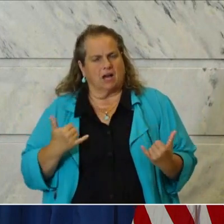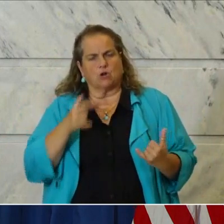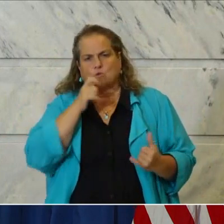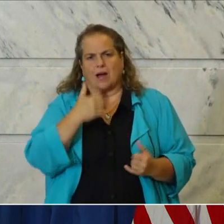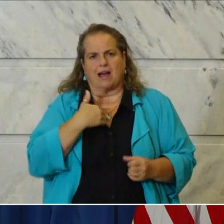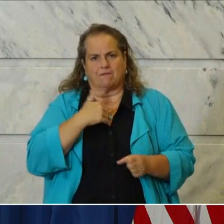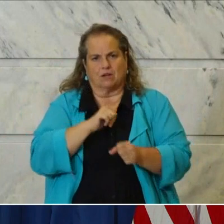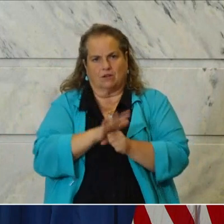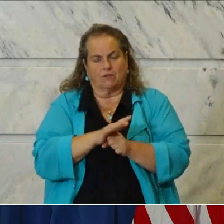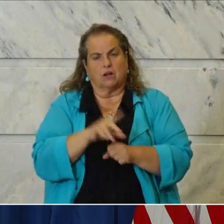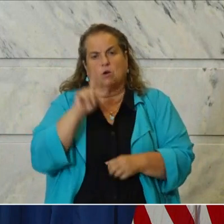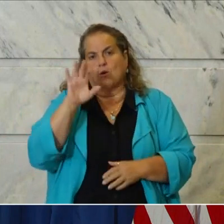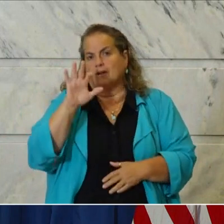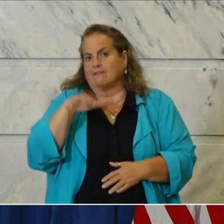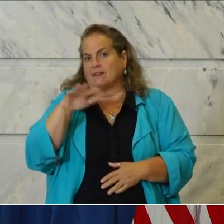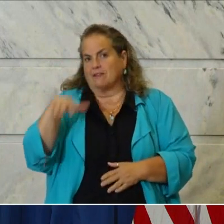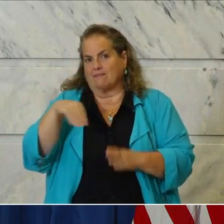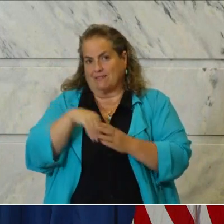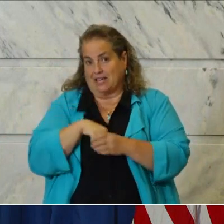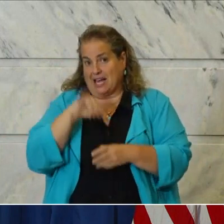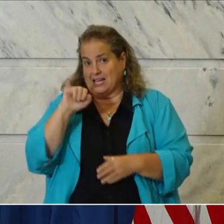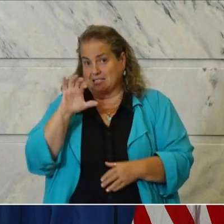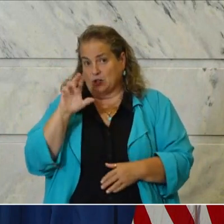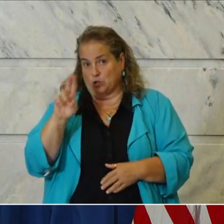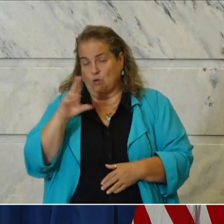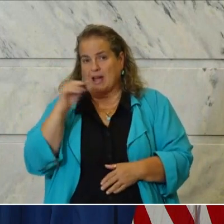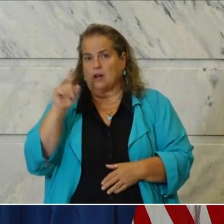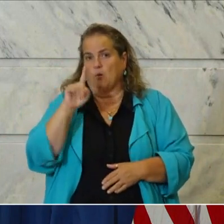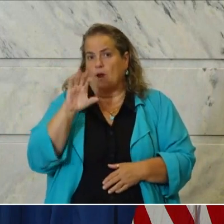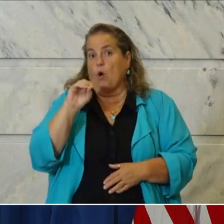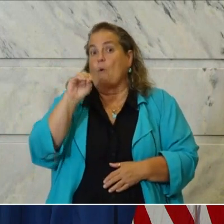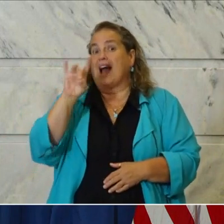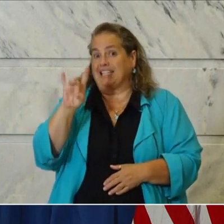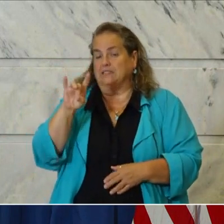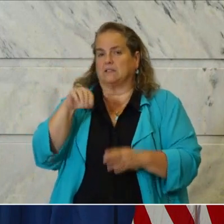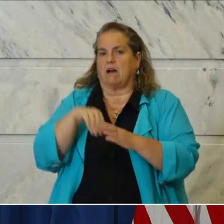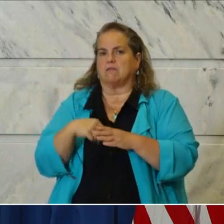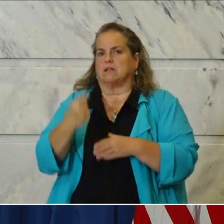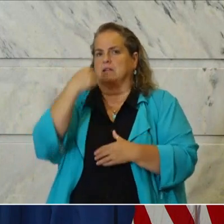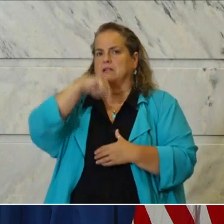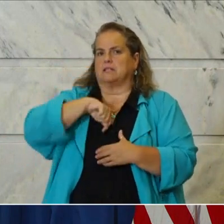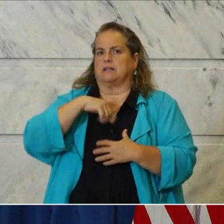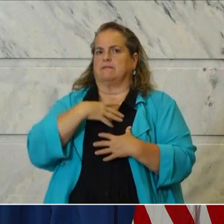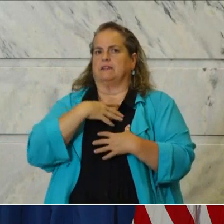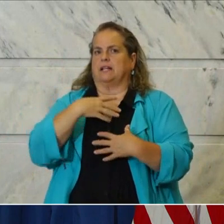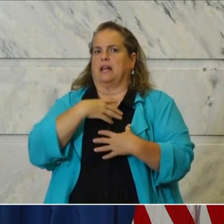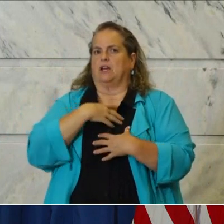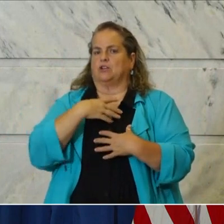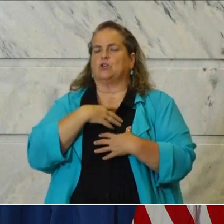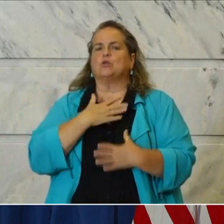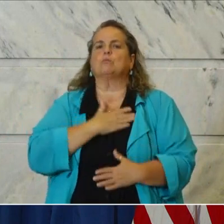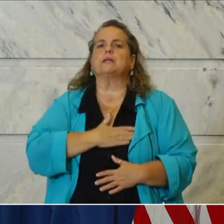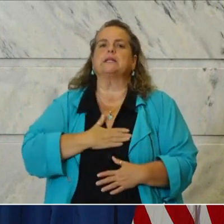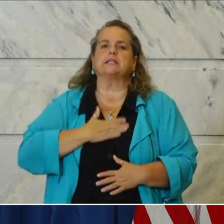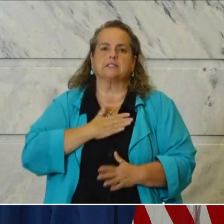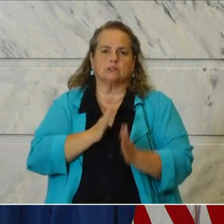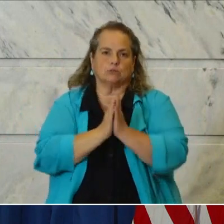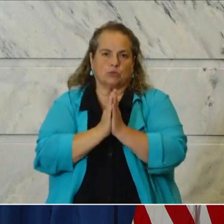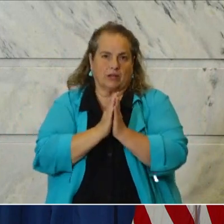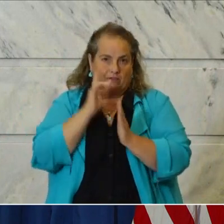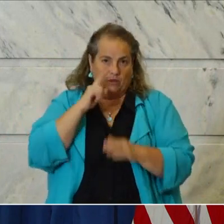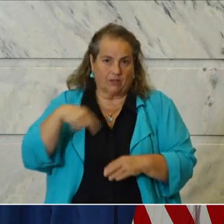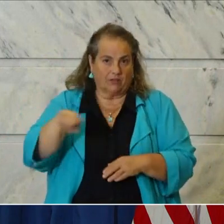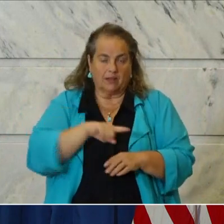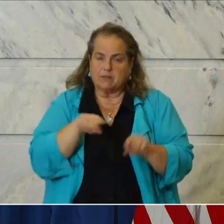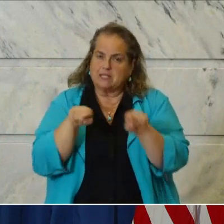155 in the ICU and 108 on a ventilator. Please pray for them, just like you